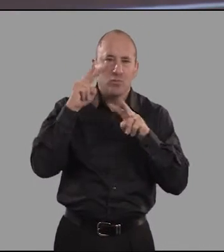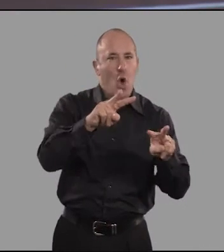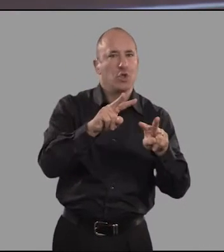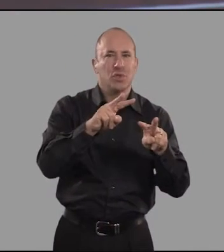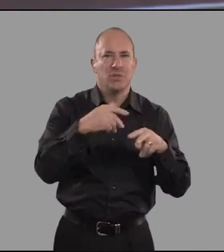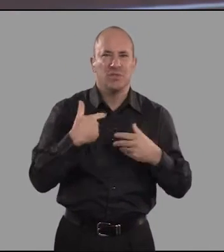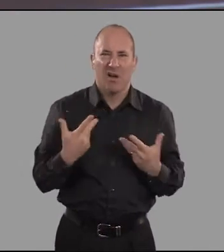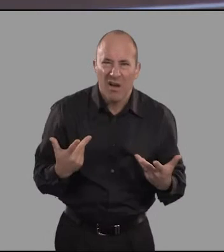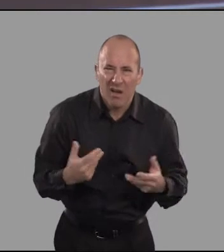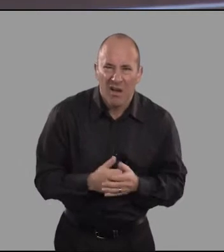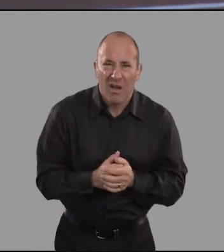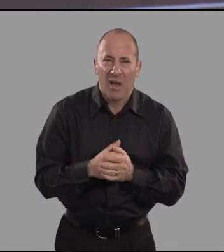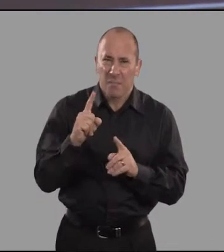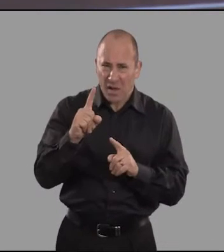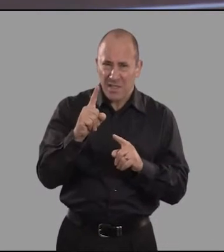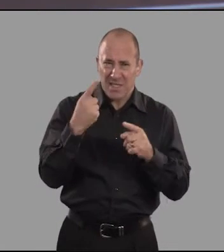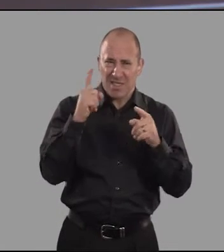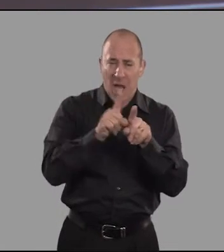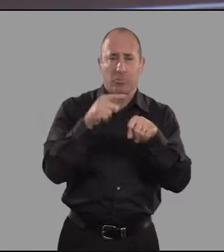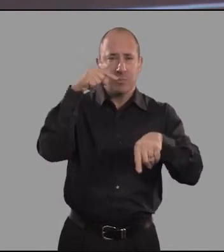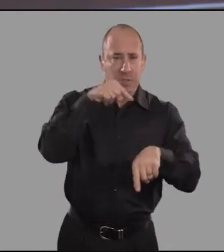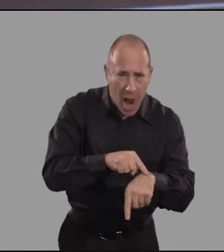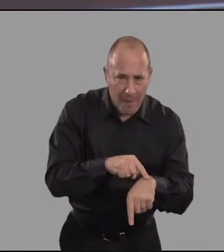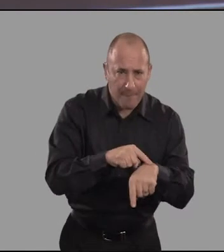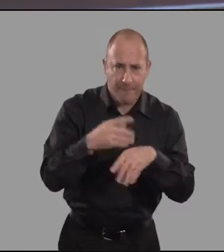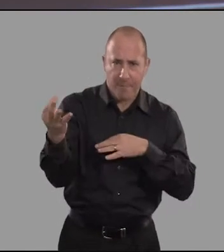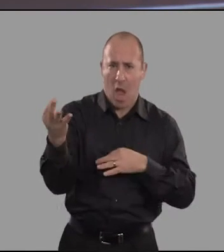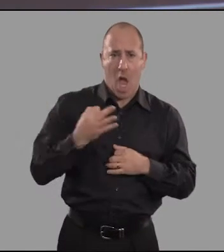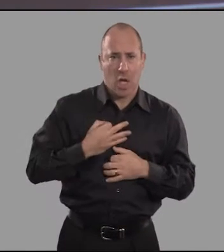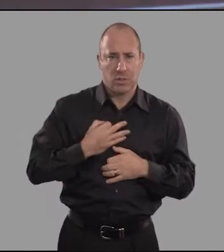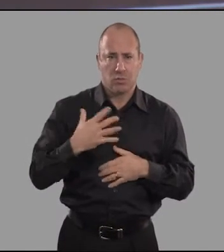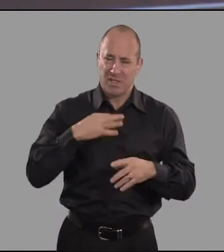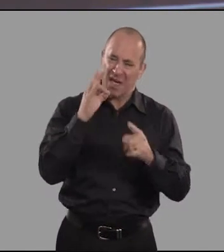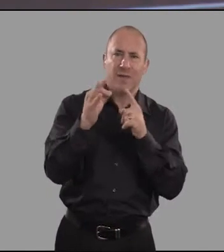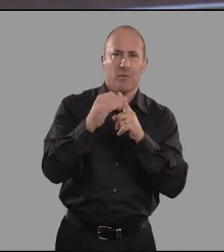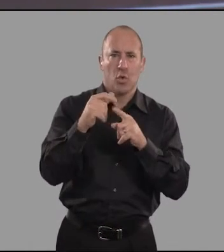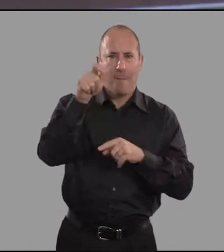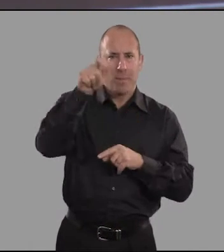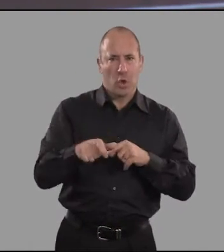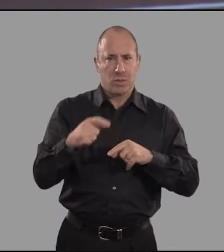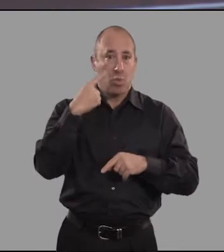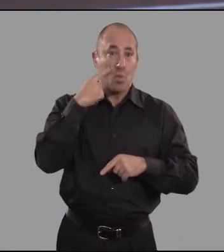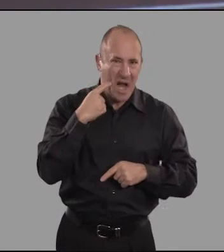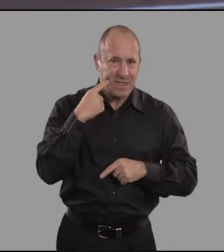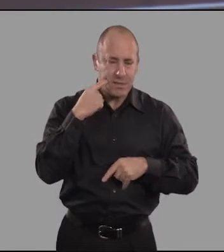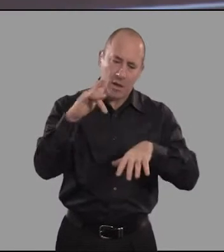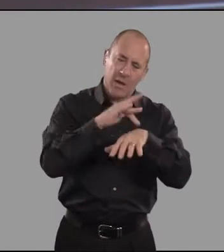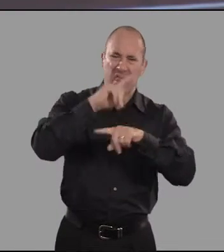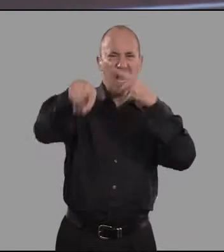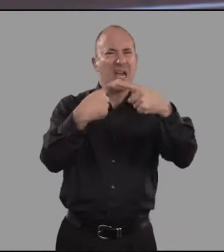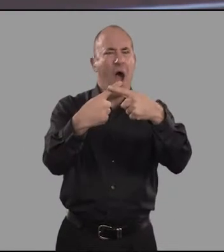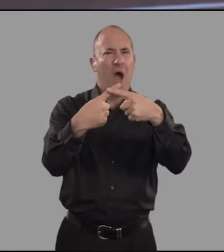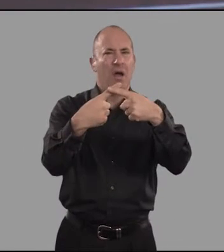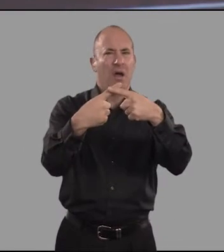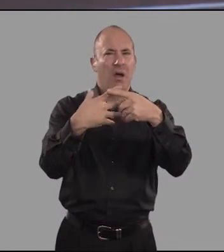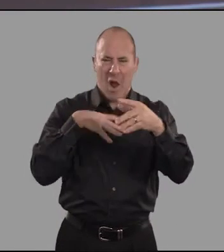this, they have no time to see the show, they ask for an interview with a high-profile white actress in a play we are opening next year? I don't think I'm being